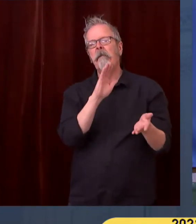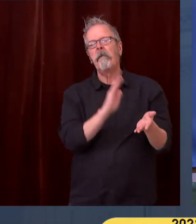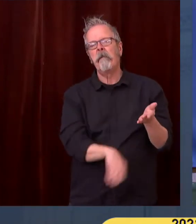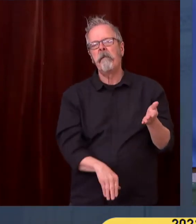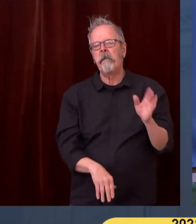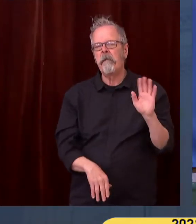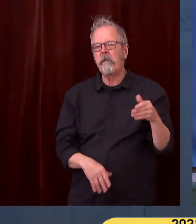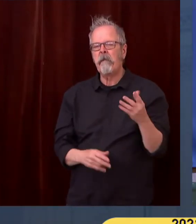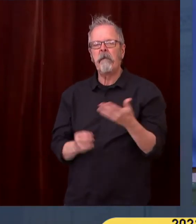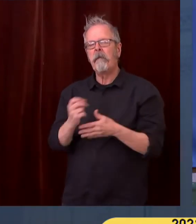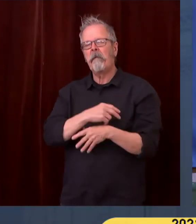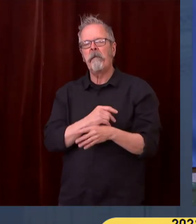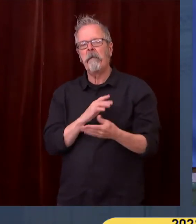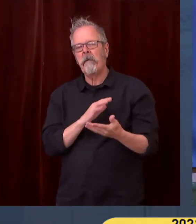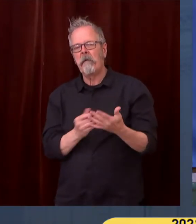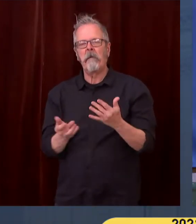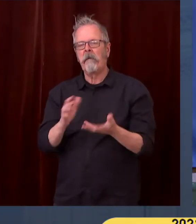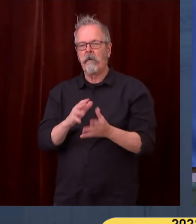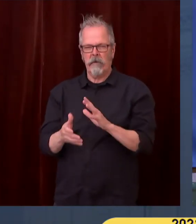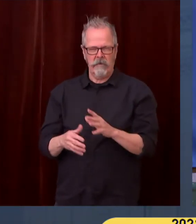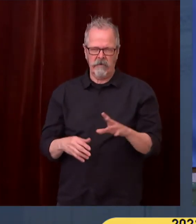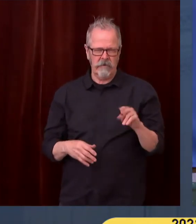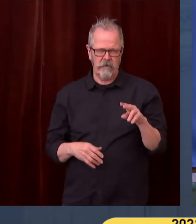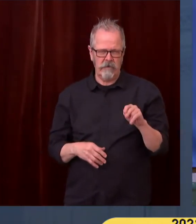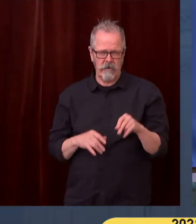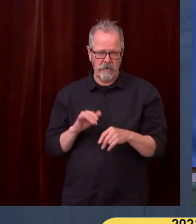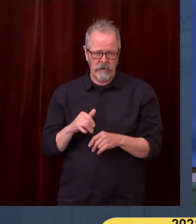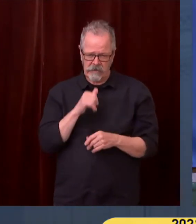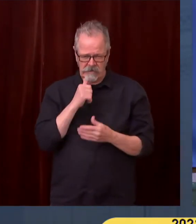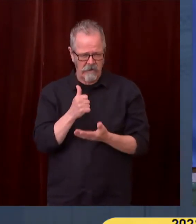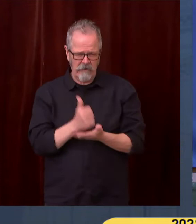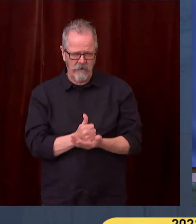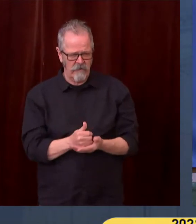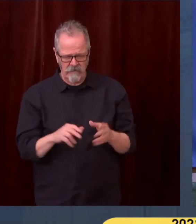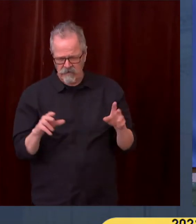Next, we'll go to Cairo Radio. Go ahead, Hannah.